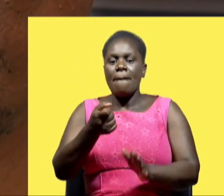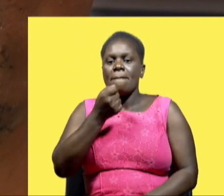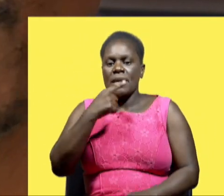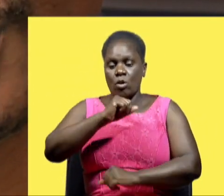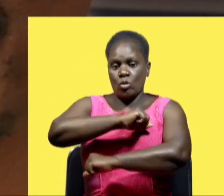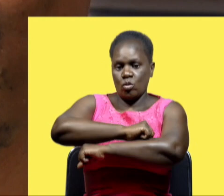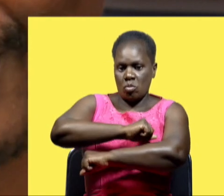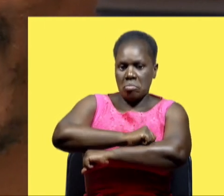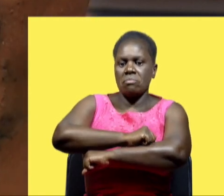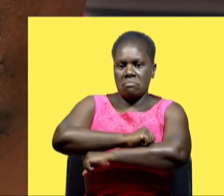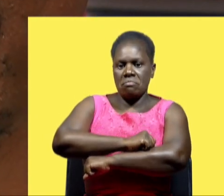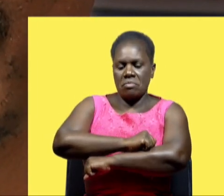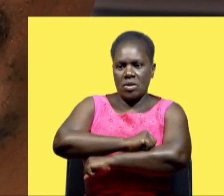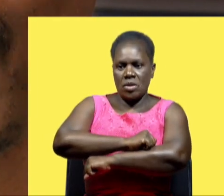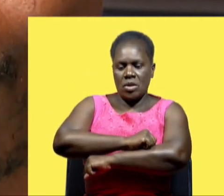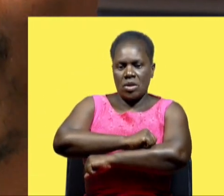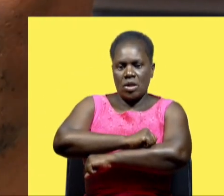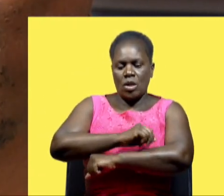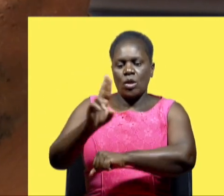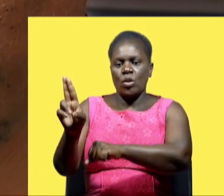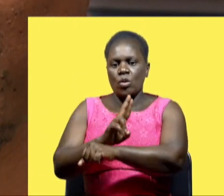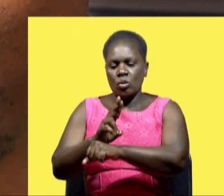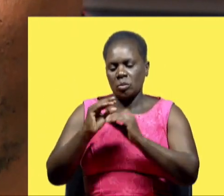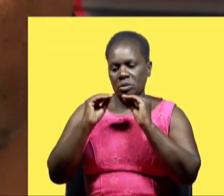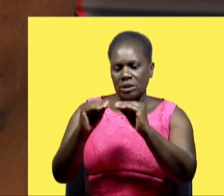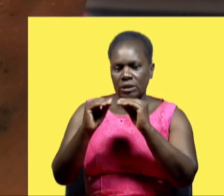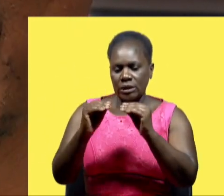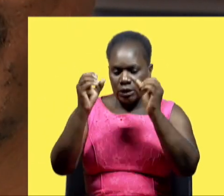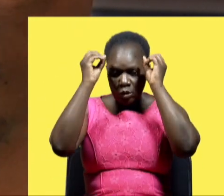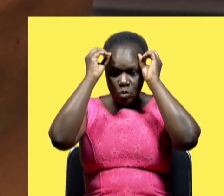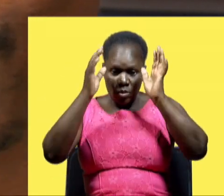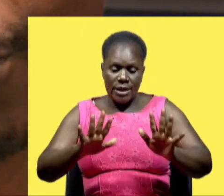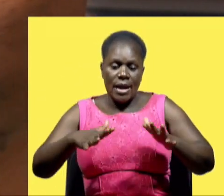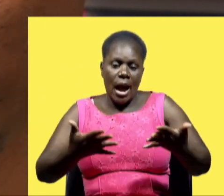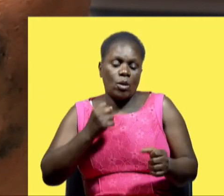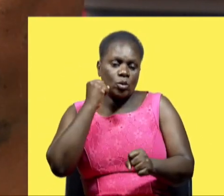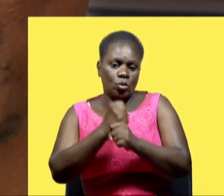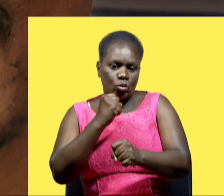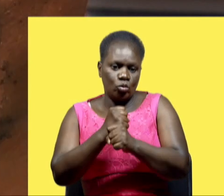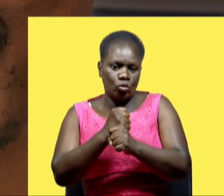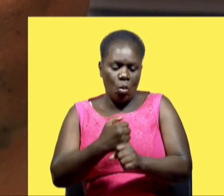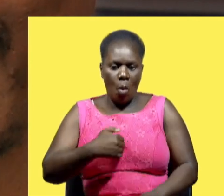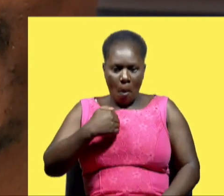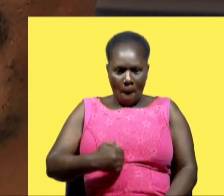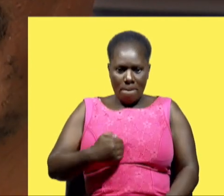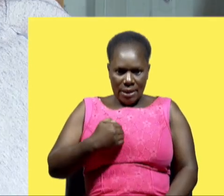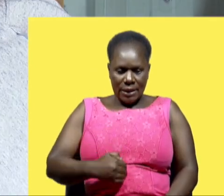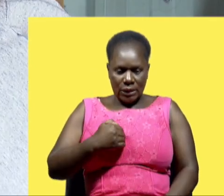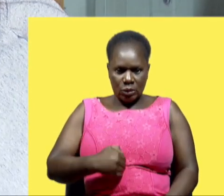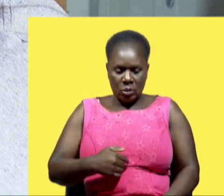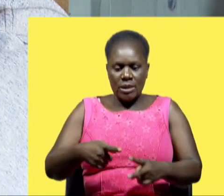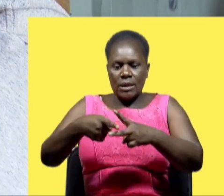the medical school you can be it's being used to teach the students how to do procedures like surgeries